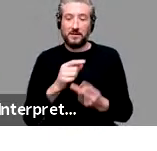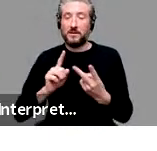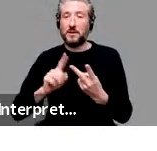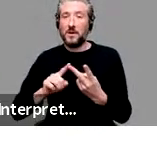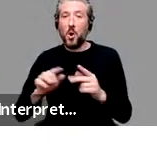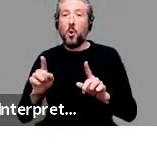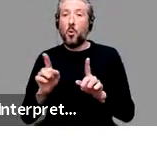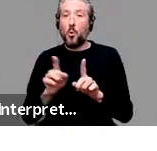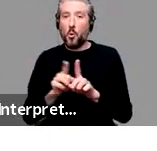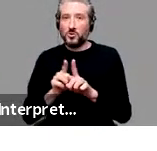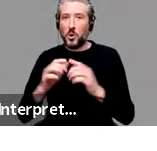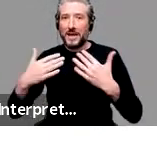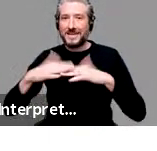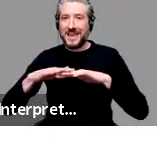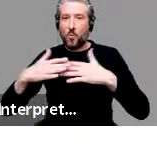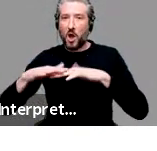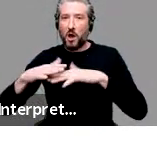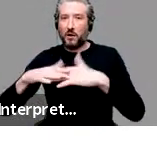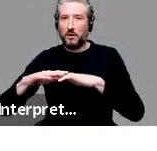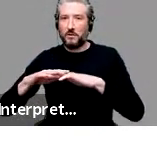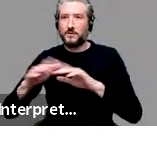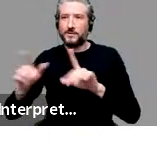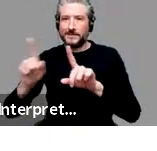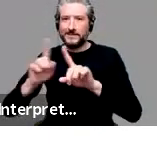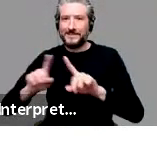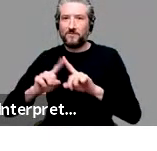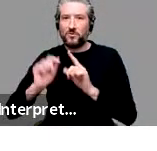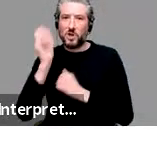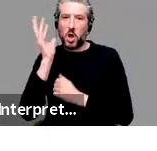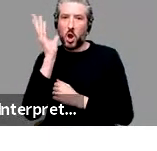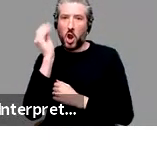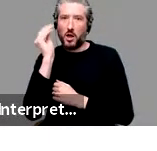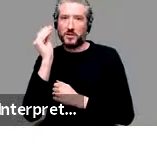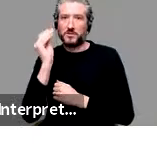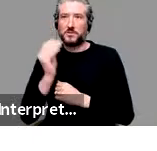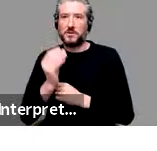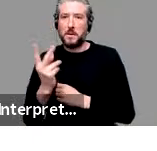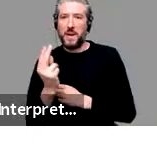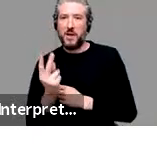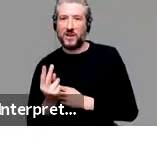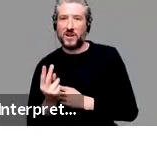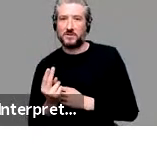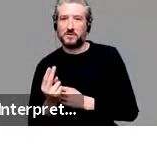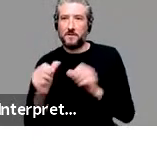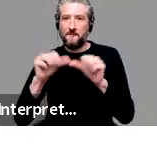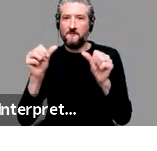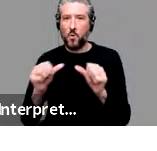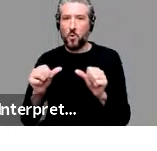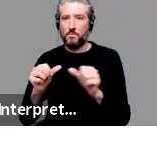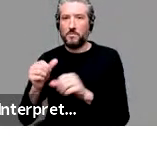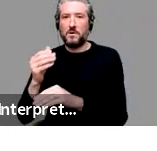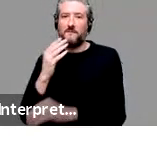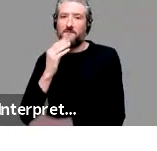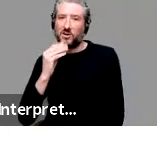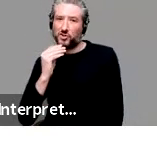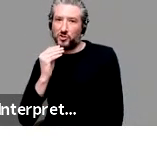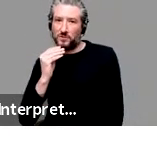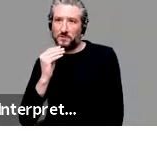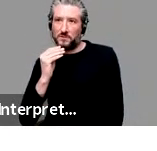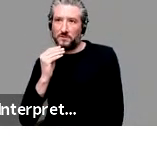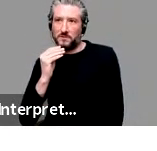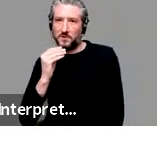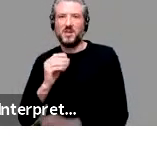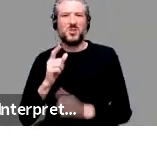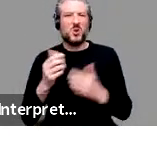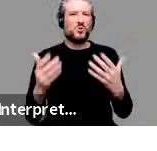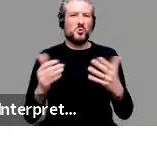So constructions are learned pairings of form and function. And what I'm going to focus on today is the idea that we learn a lot of specifics,